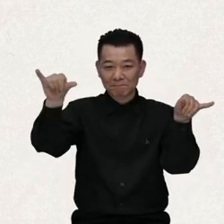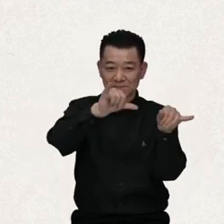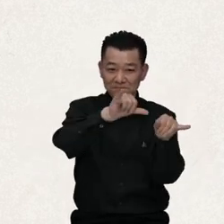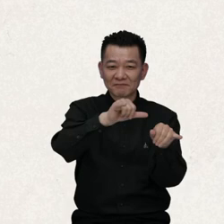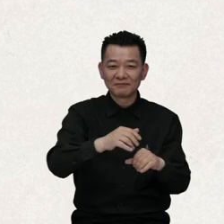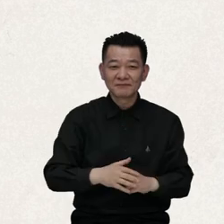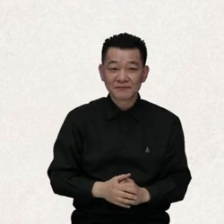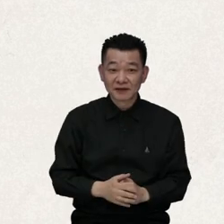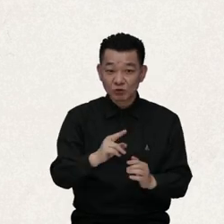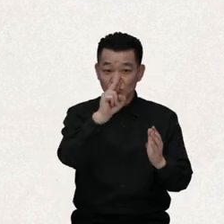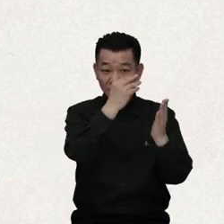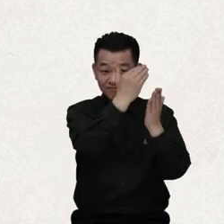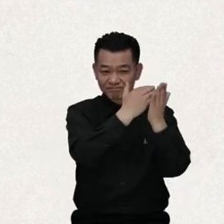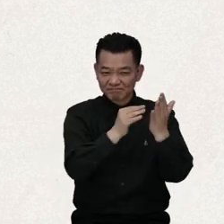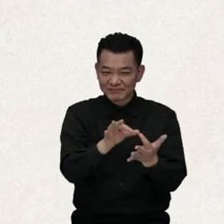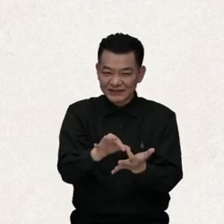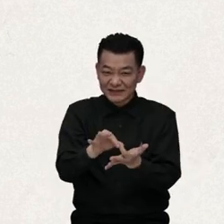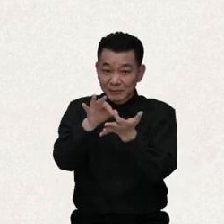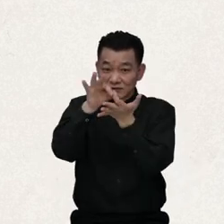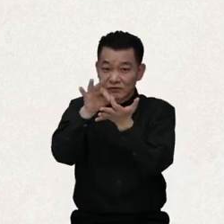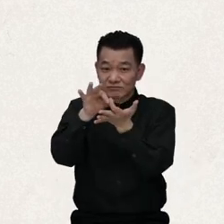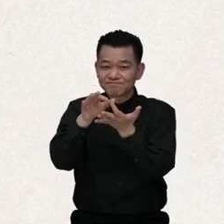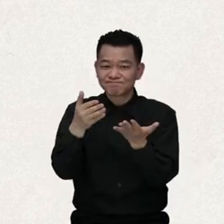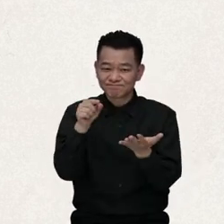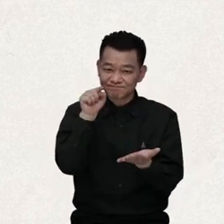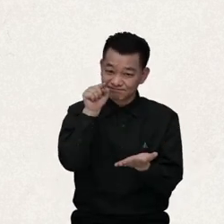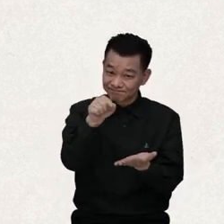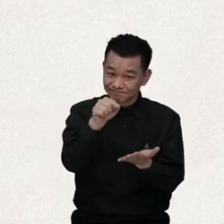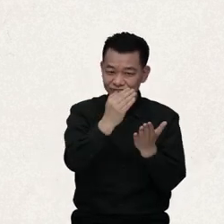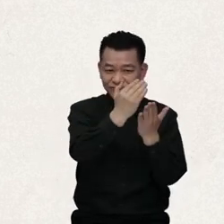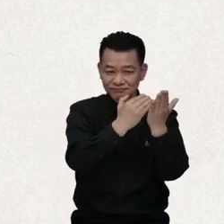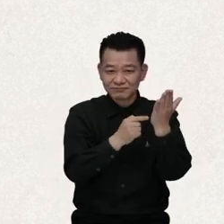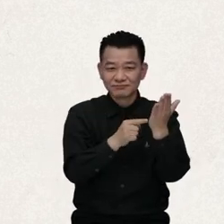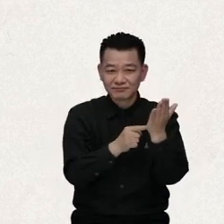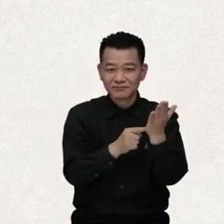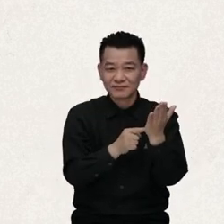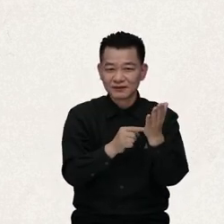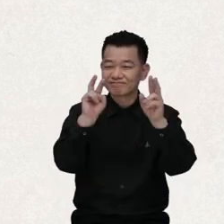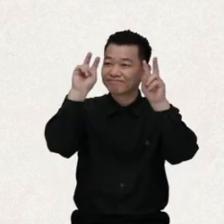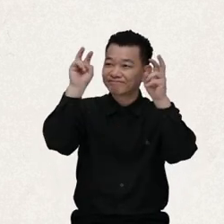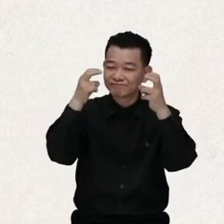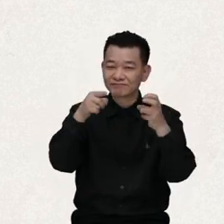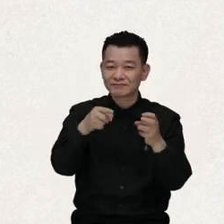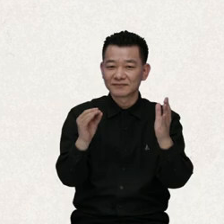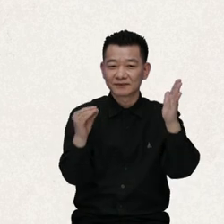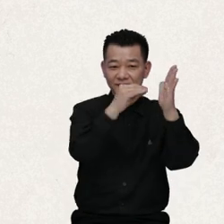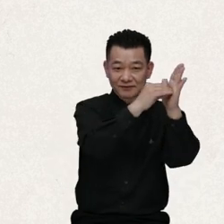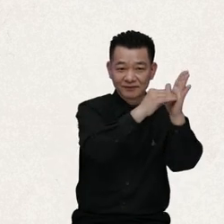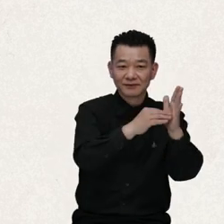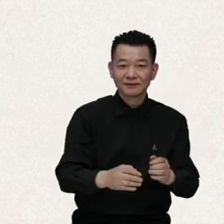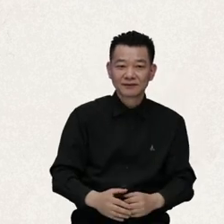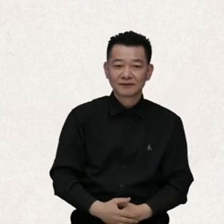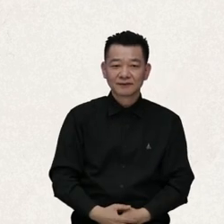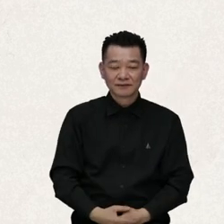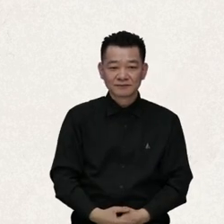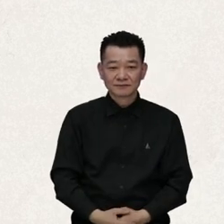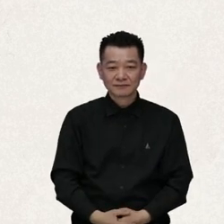But it also contains clauses that discuss topics distinctively in the UN CRPD only.